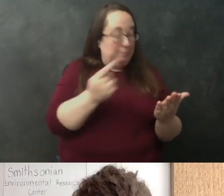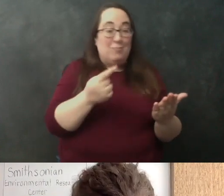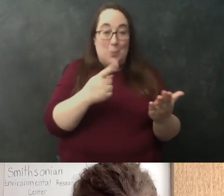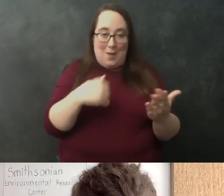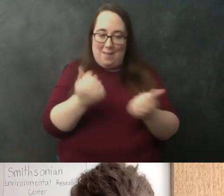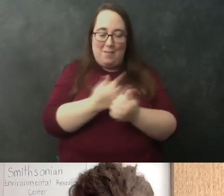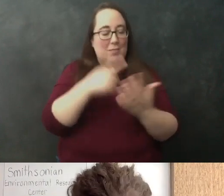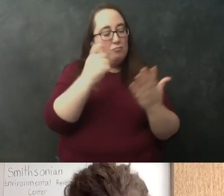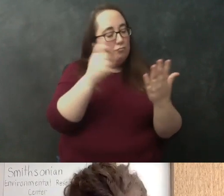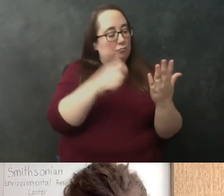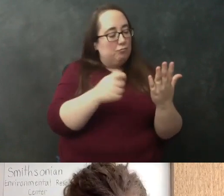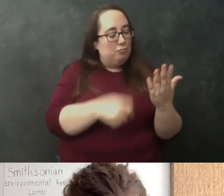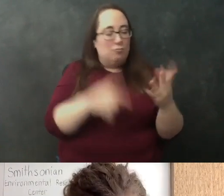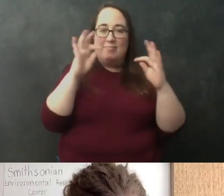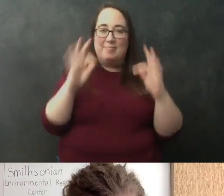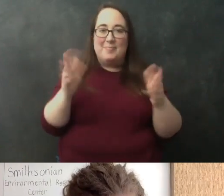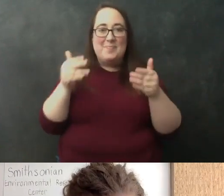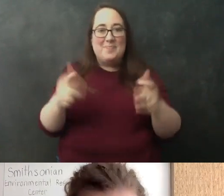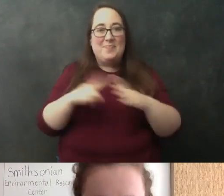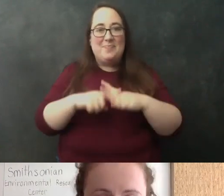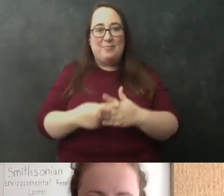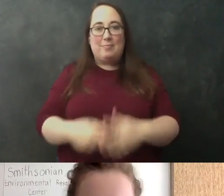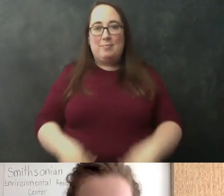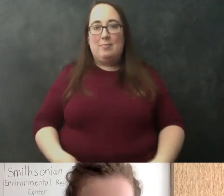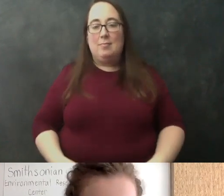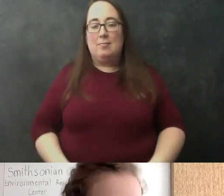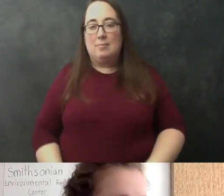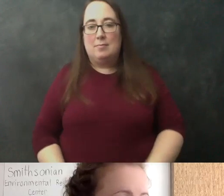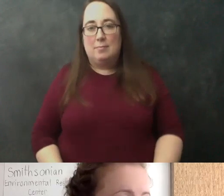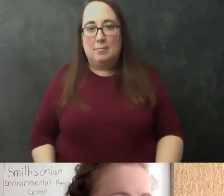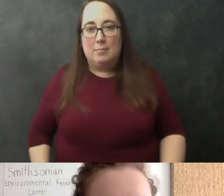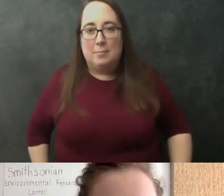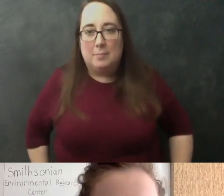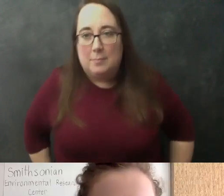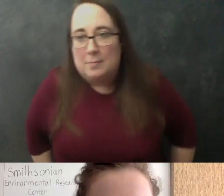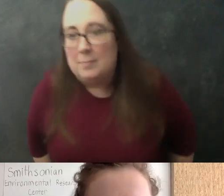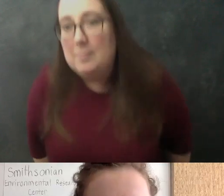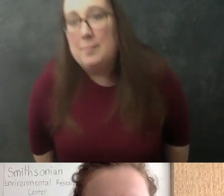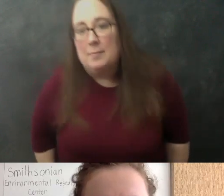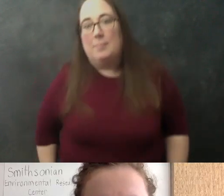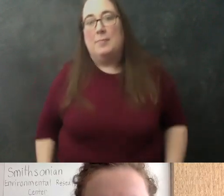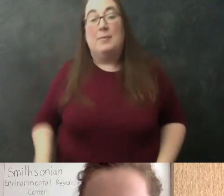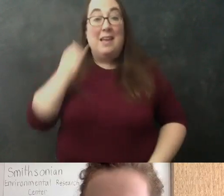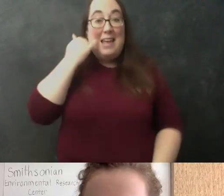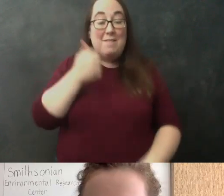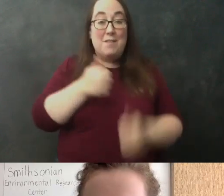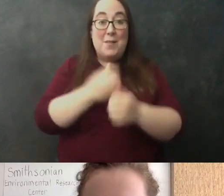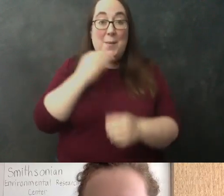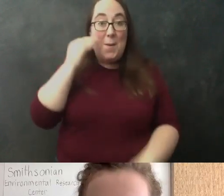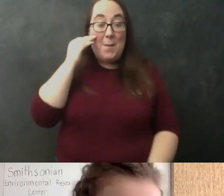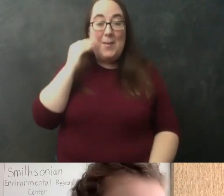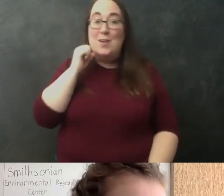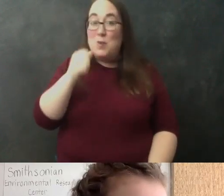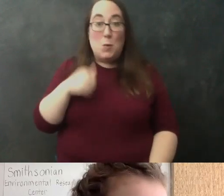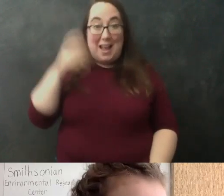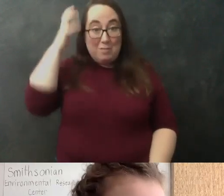which is great and we can we can get started uh for those of you following on at home and you don't have shampoo dish soap works